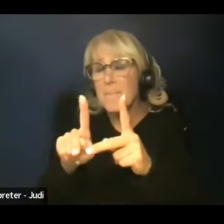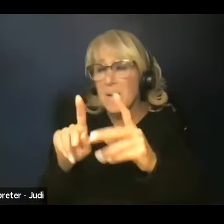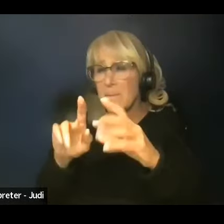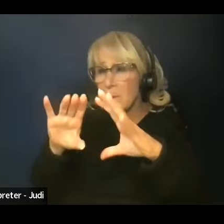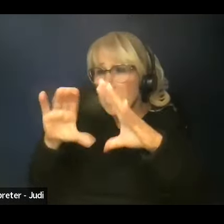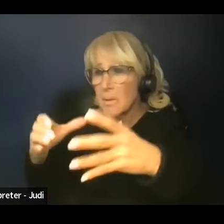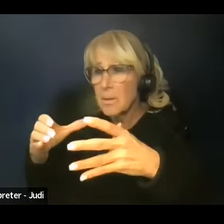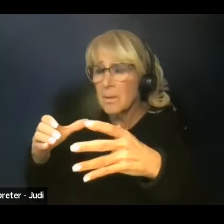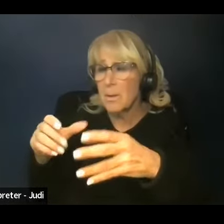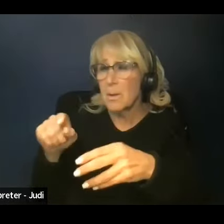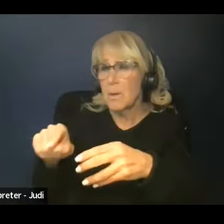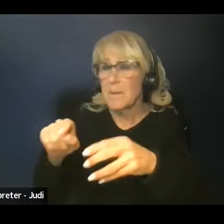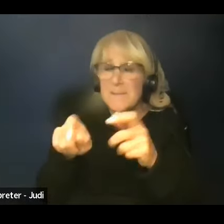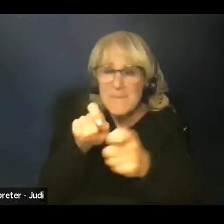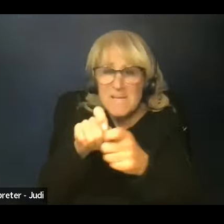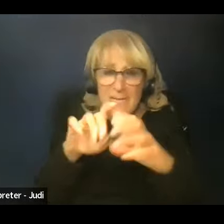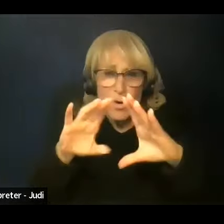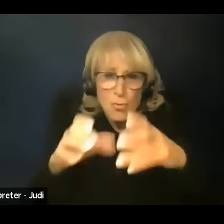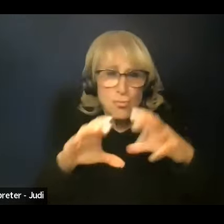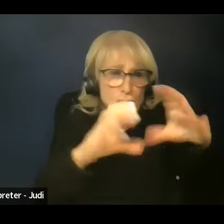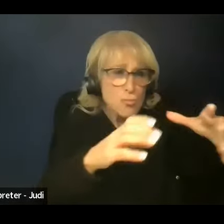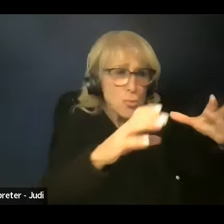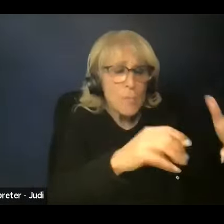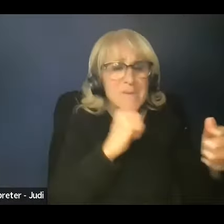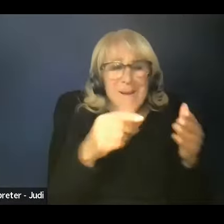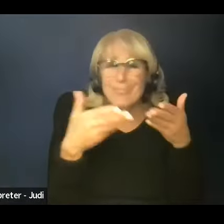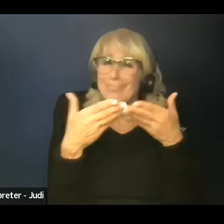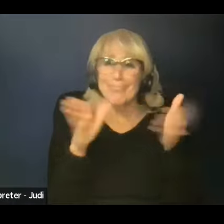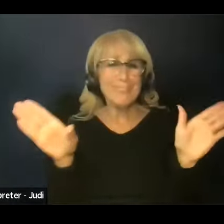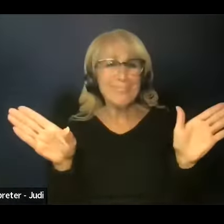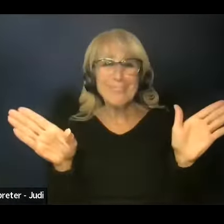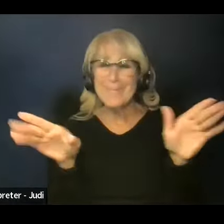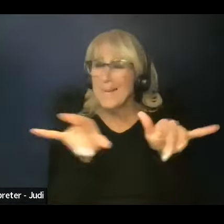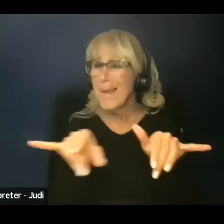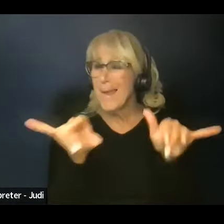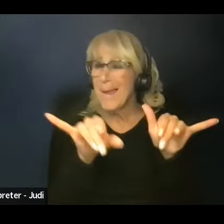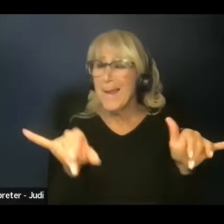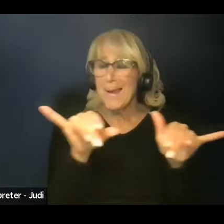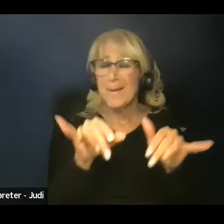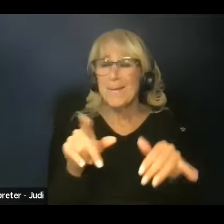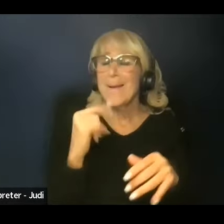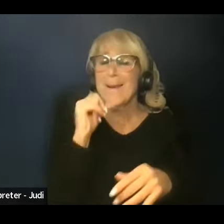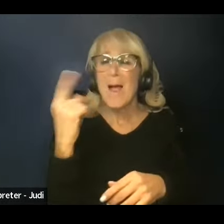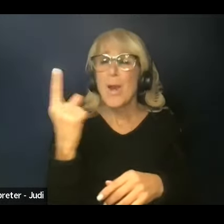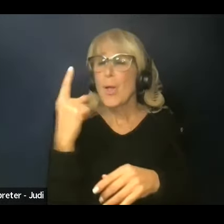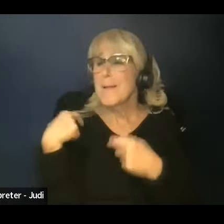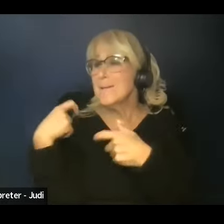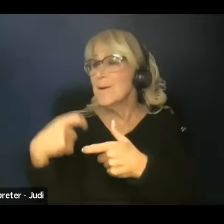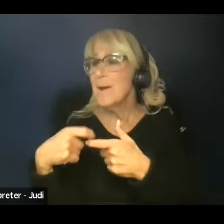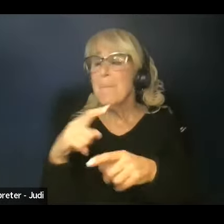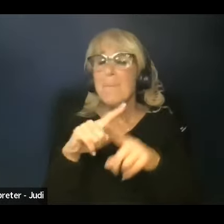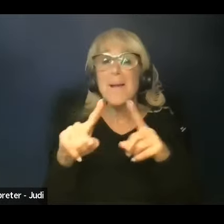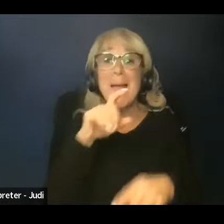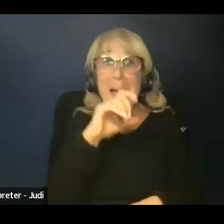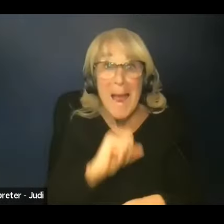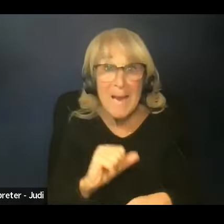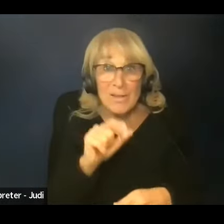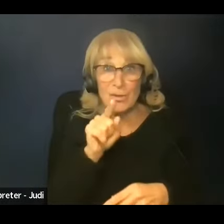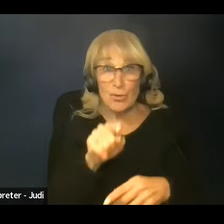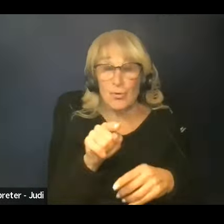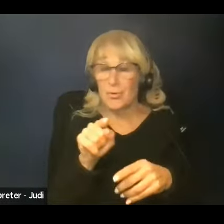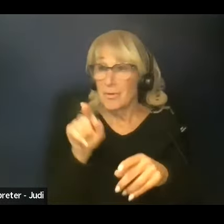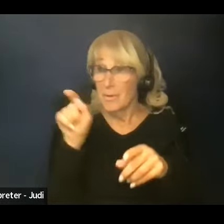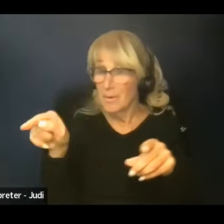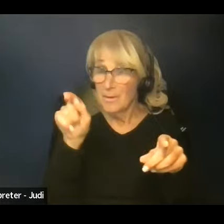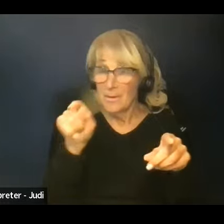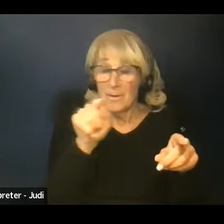specific groups. And I don't, not, not, only let's say Hispanic, but also the age group, because you have to consider